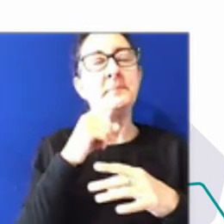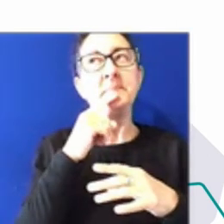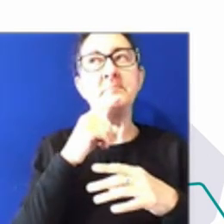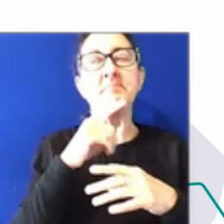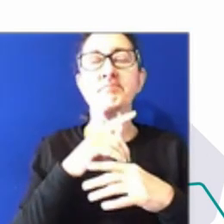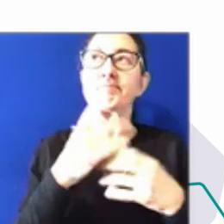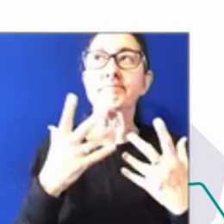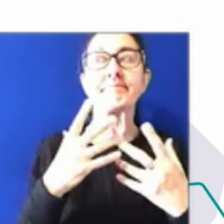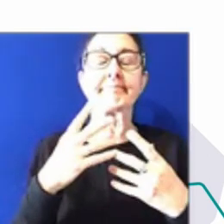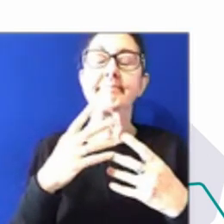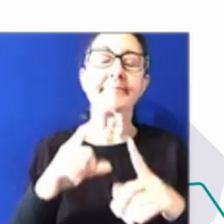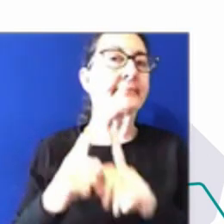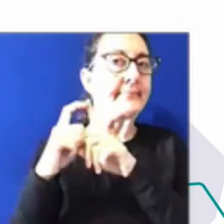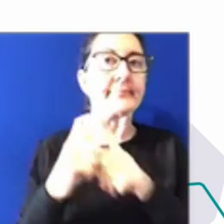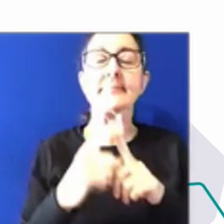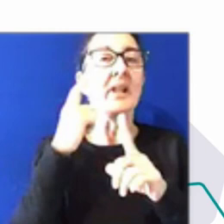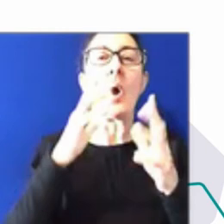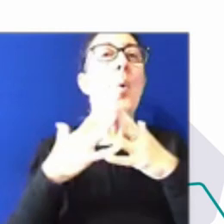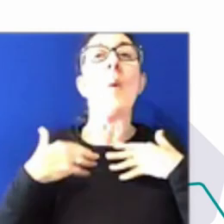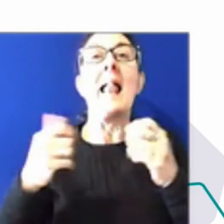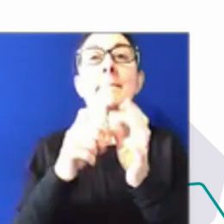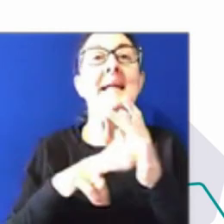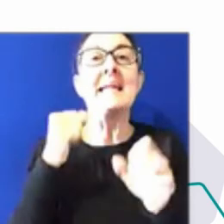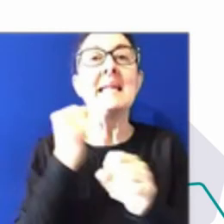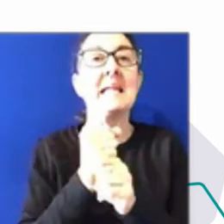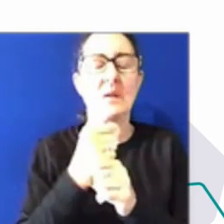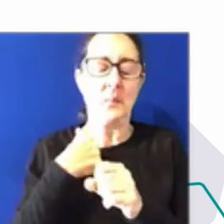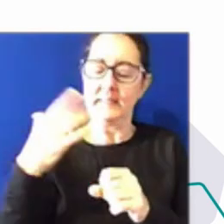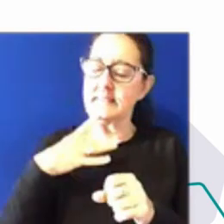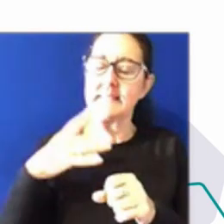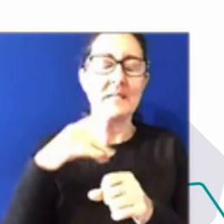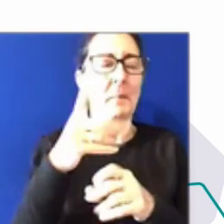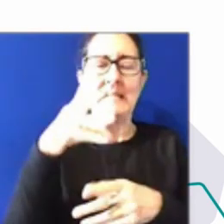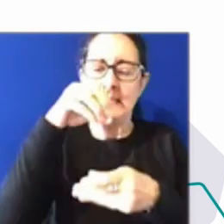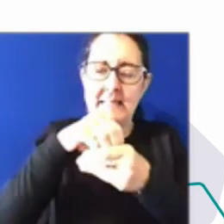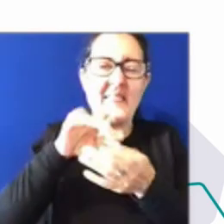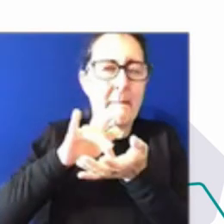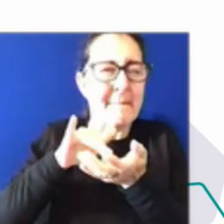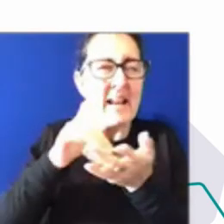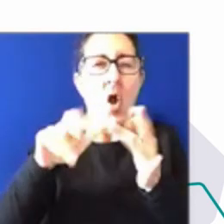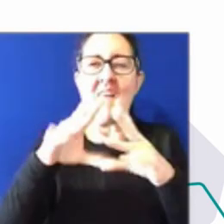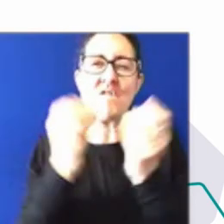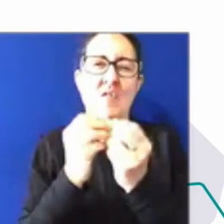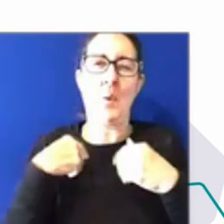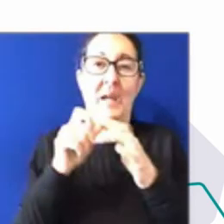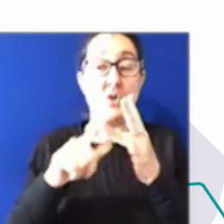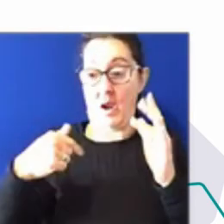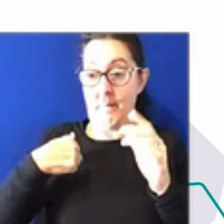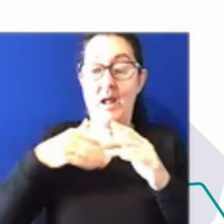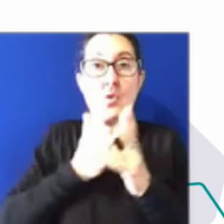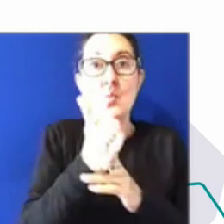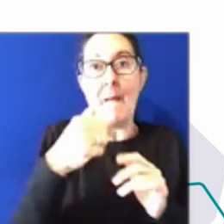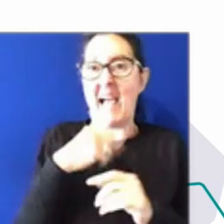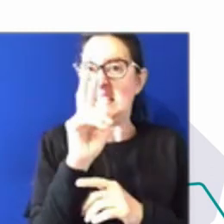all that we do. There are a lot of pressures and I'm going through only my second budget as a secretary and I can